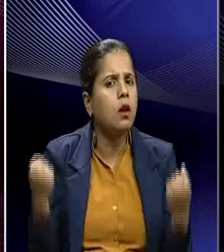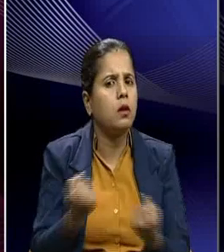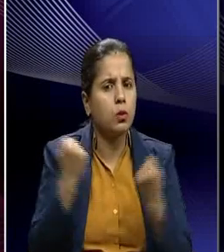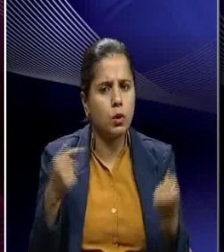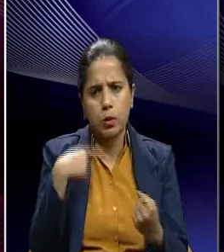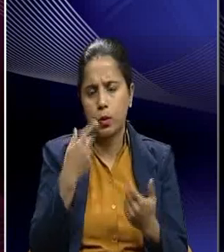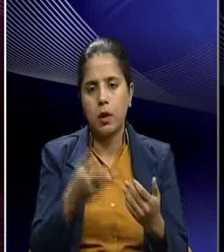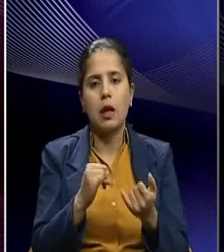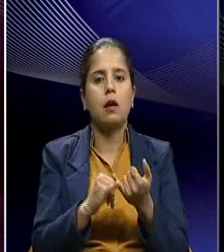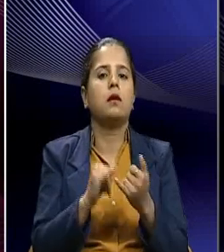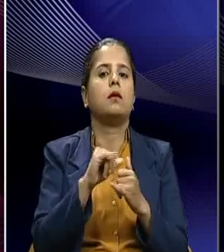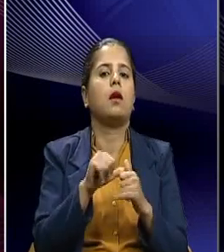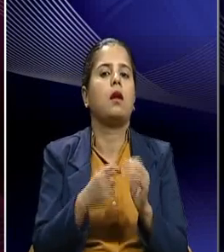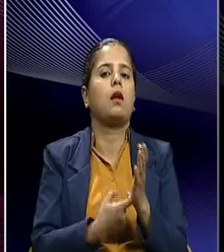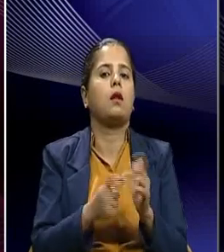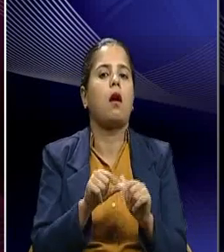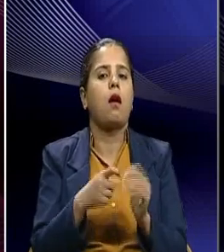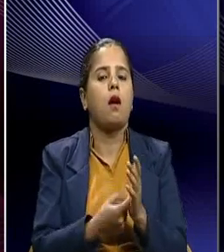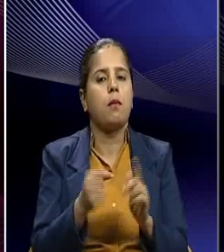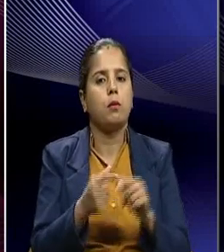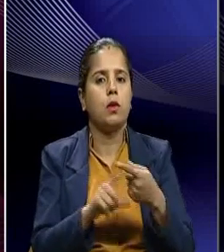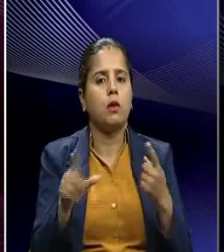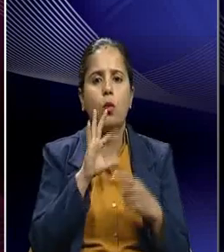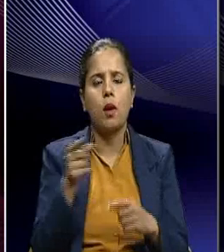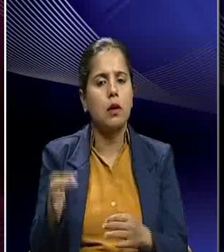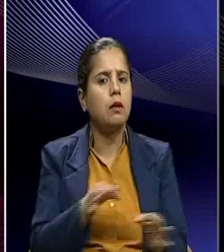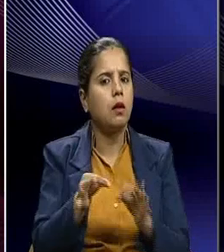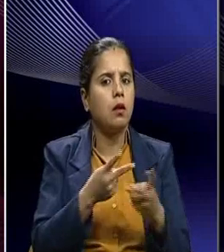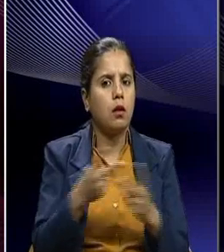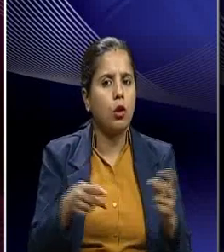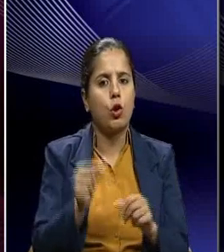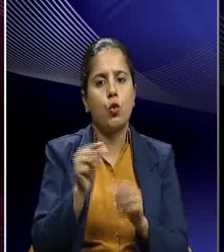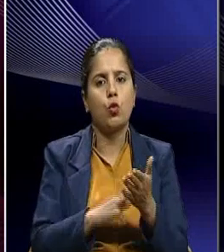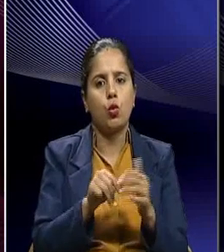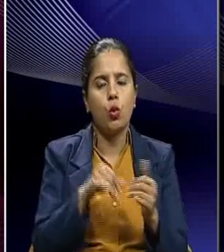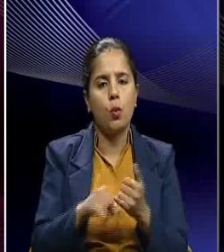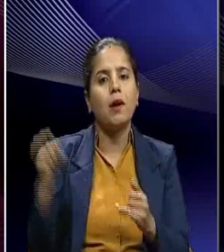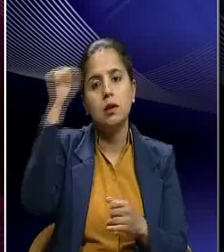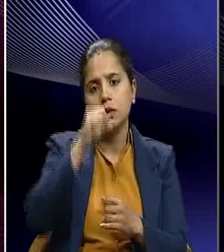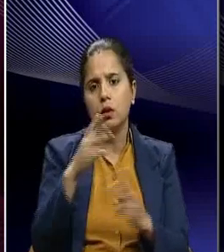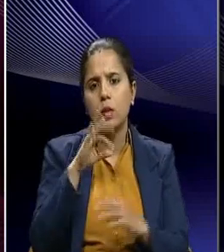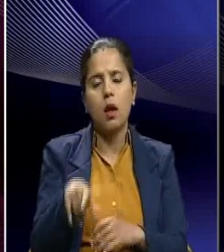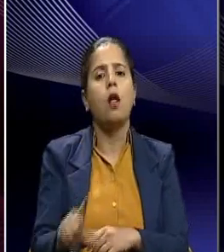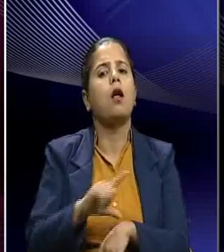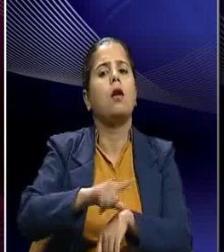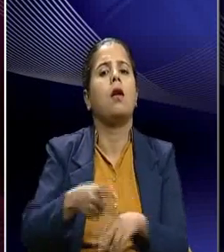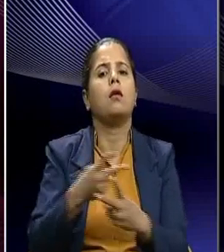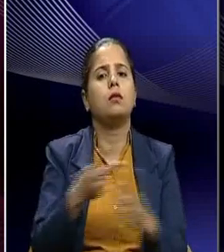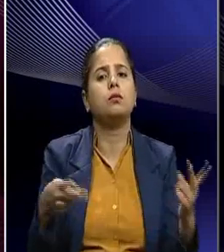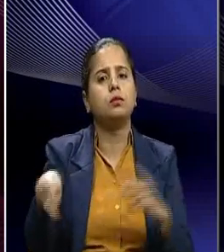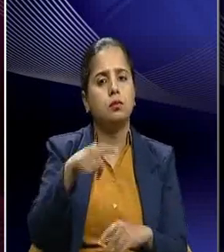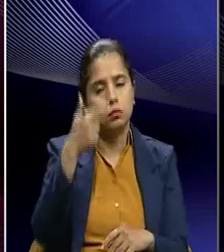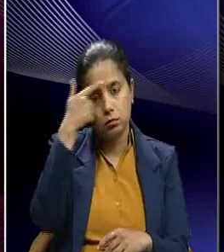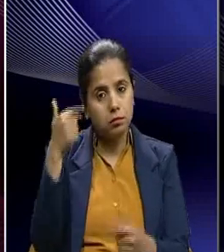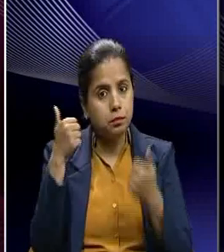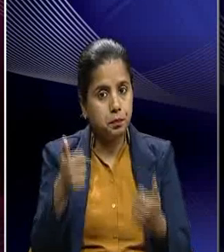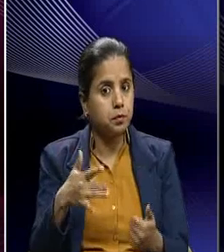Sardar Patel where he gave up the prospects of amassing a great material fortune where he also in